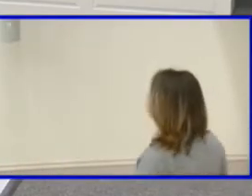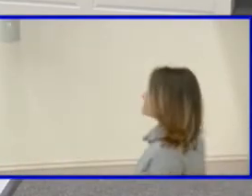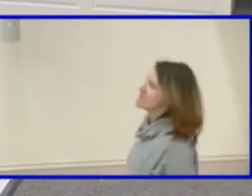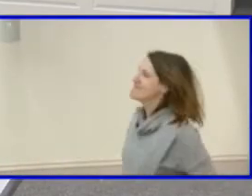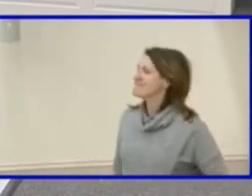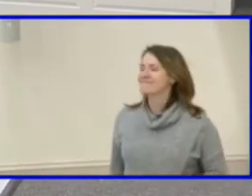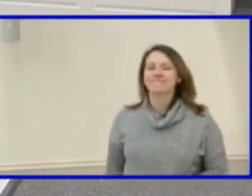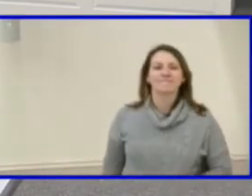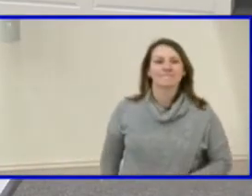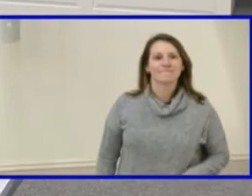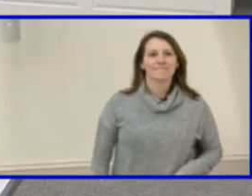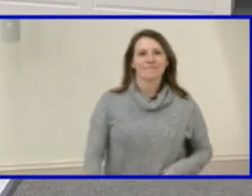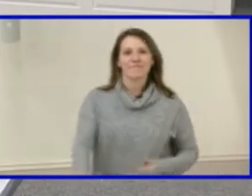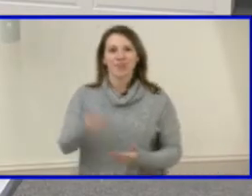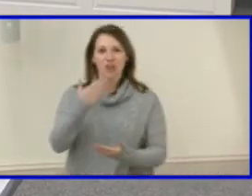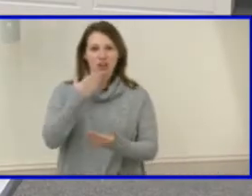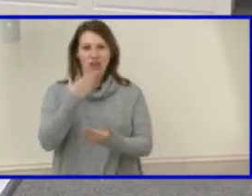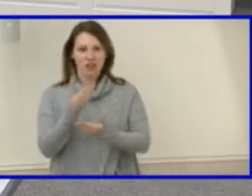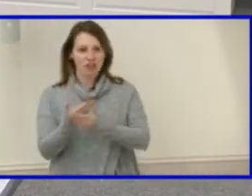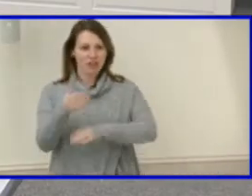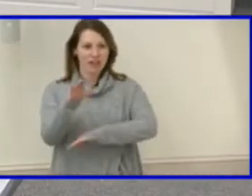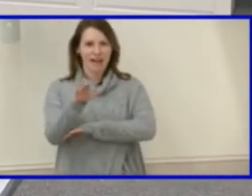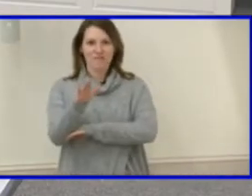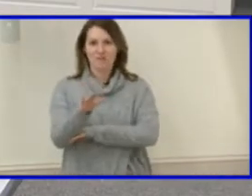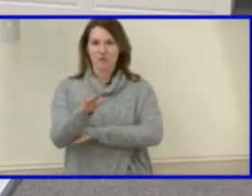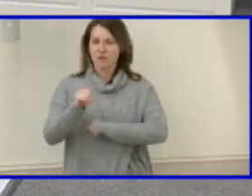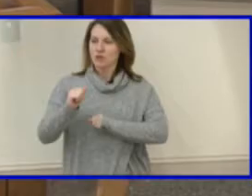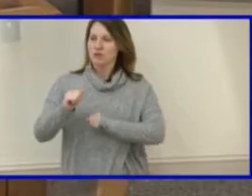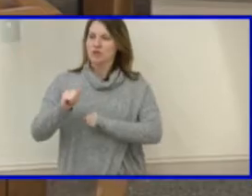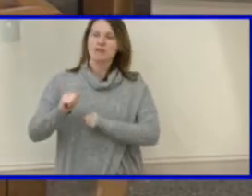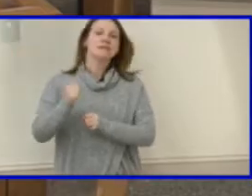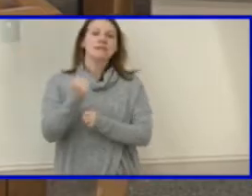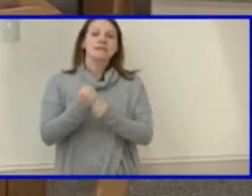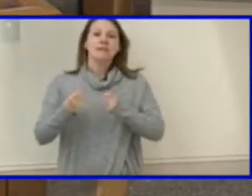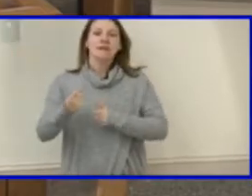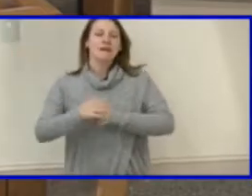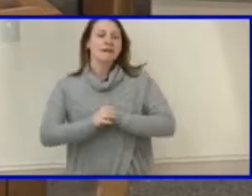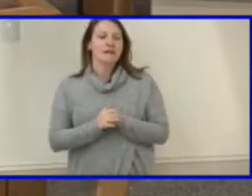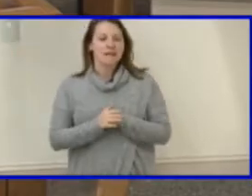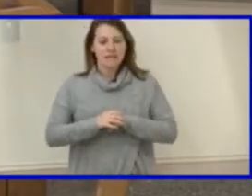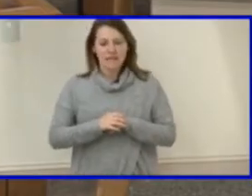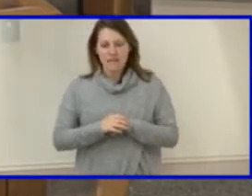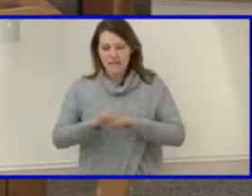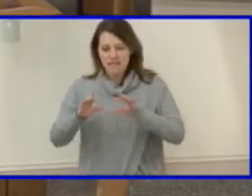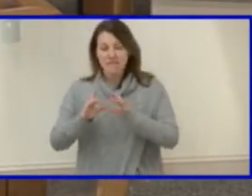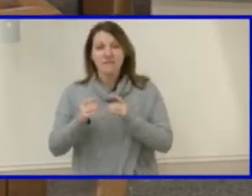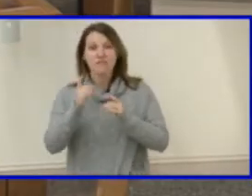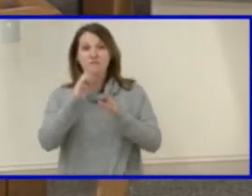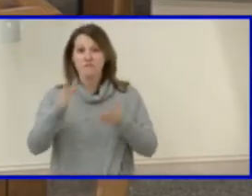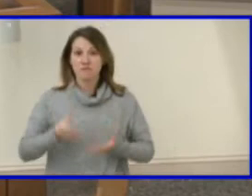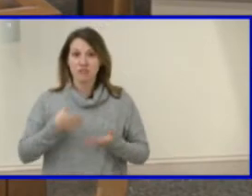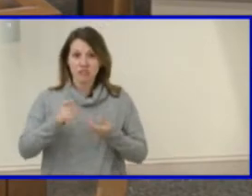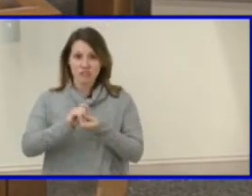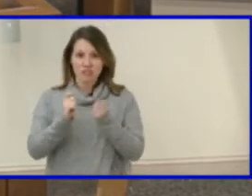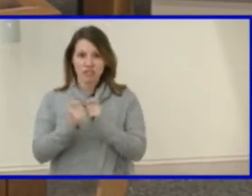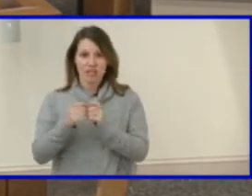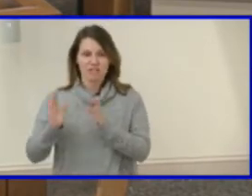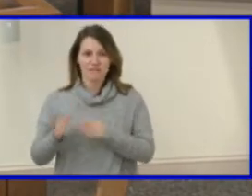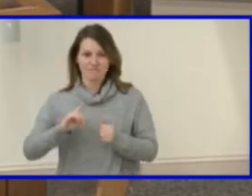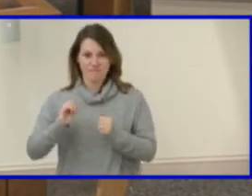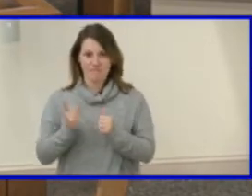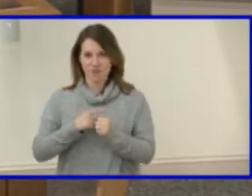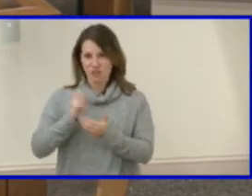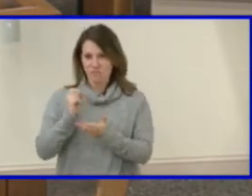Good afternoon, Mr. Chairman, members of the board, Dr. Cashwell. The division strategic plan was first approved in May of